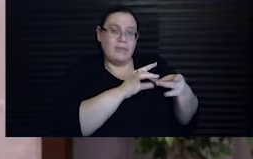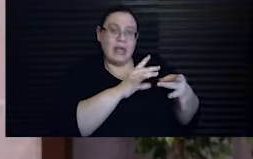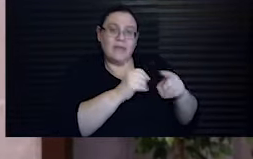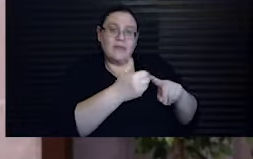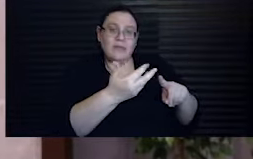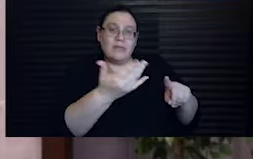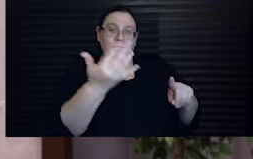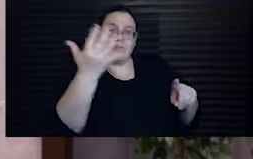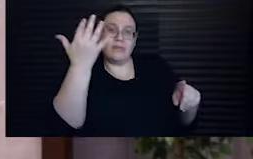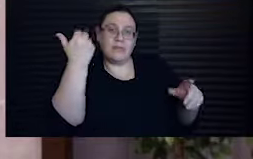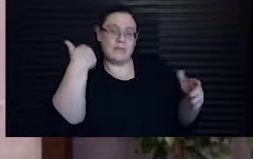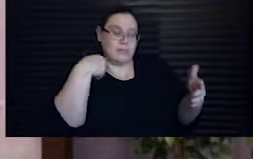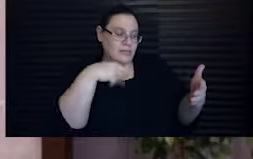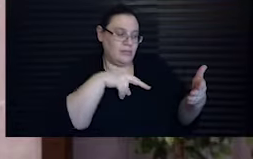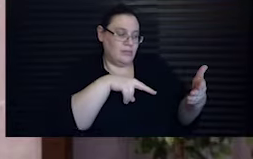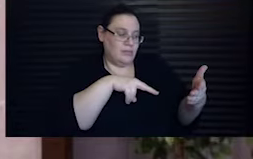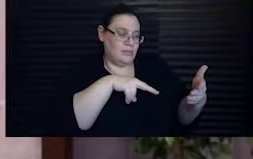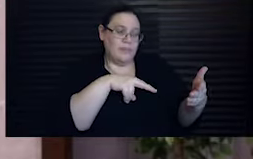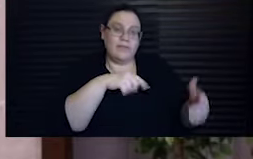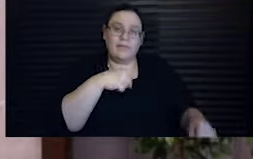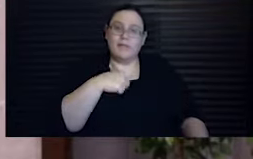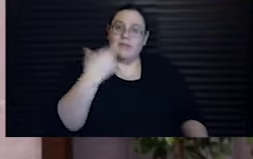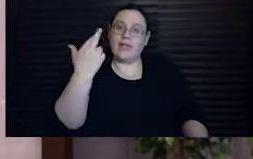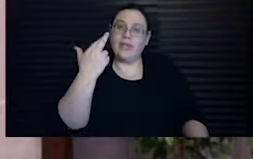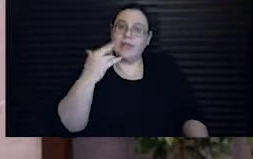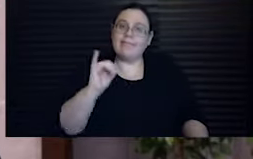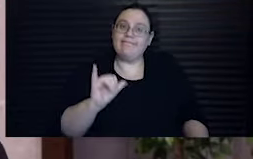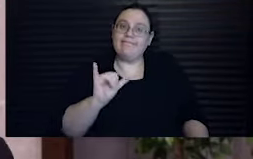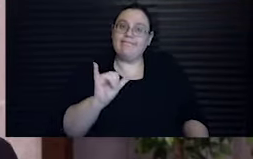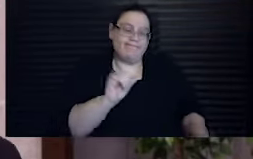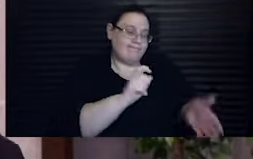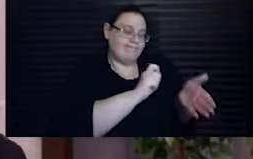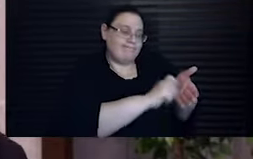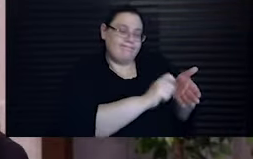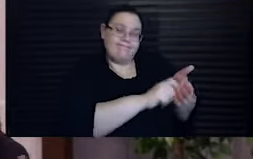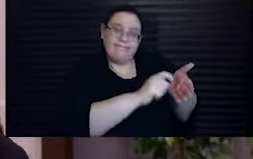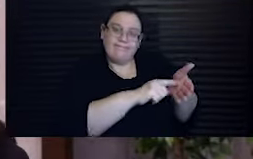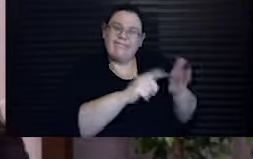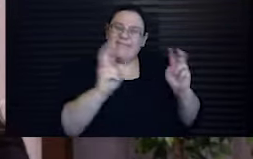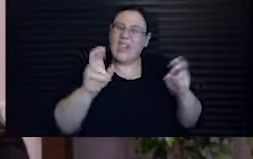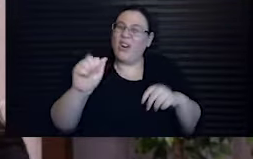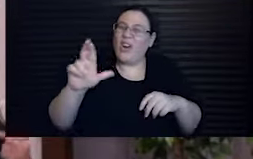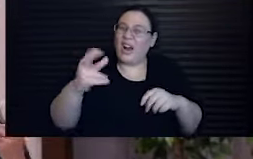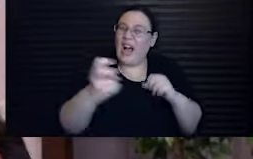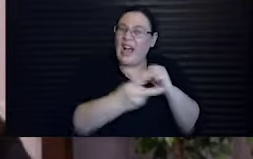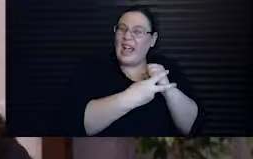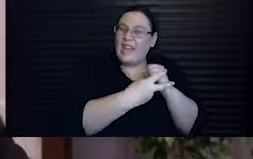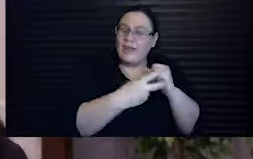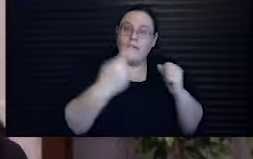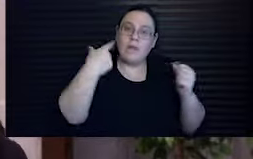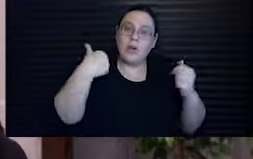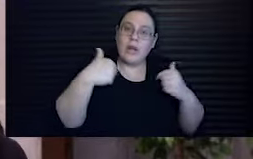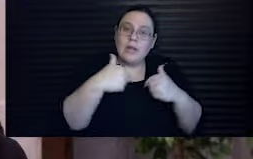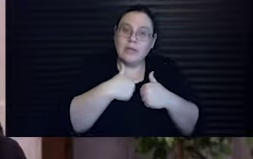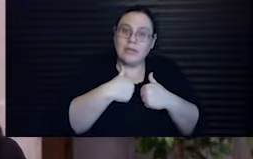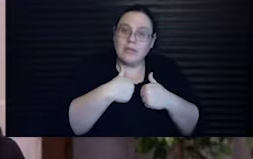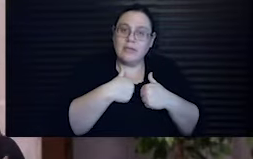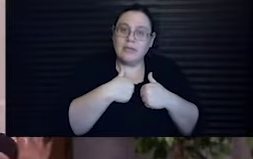And I realized that they wrote those messages. They archived those documents for us.